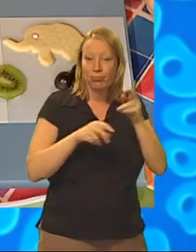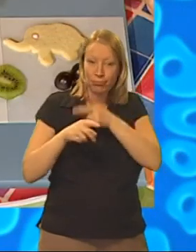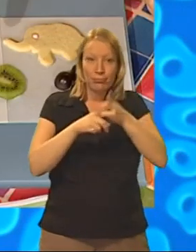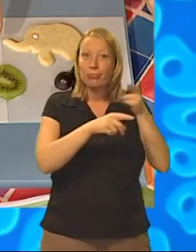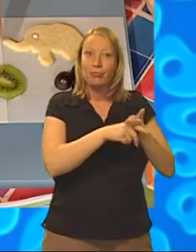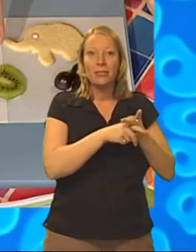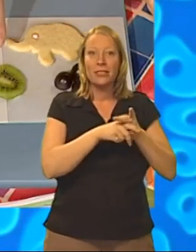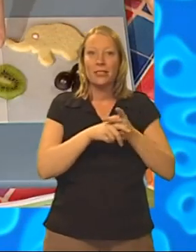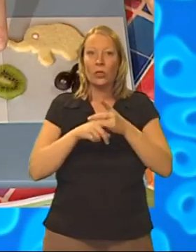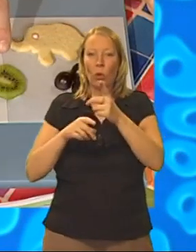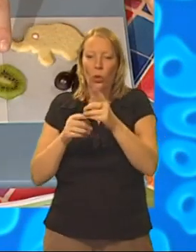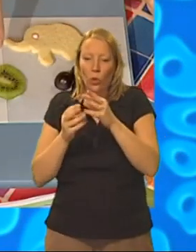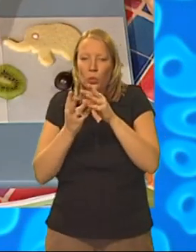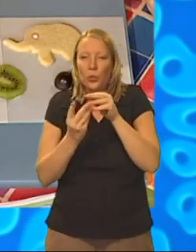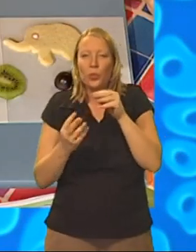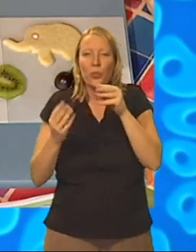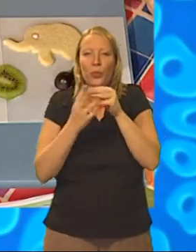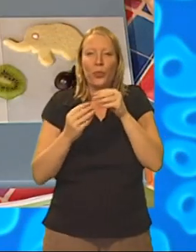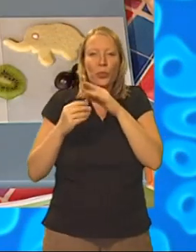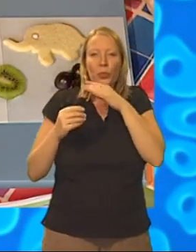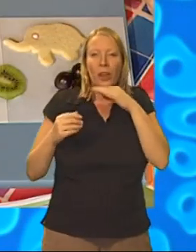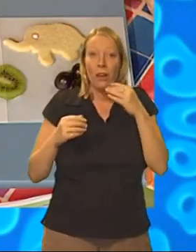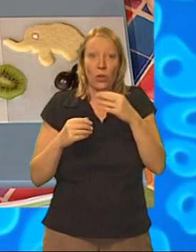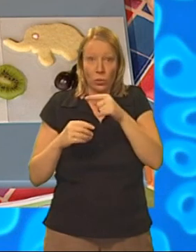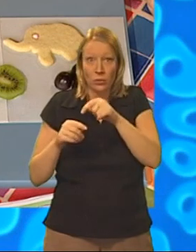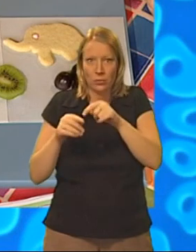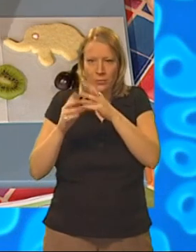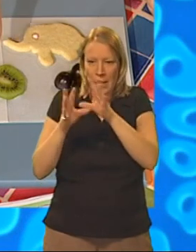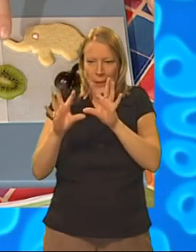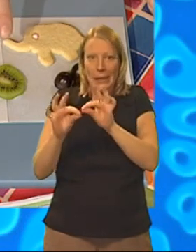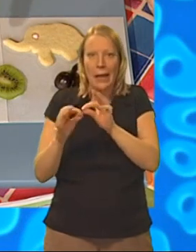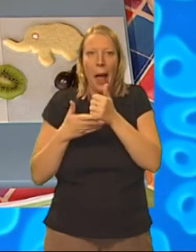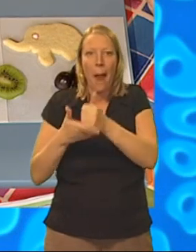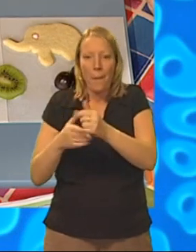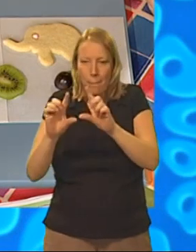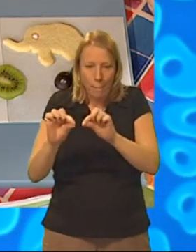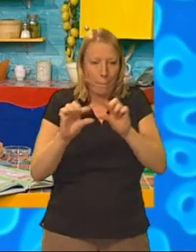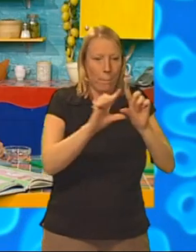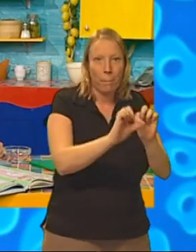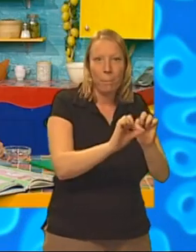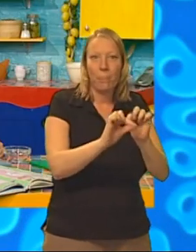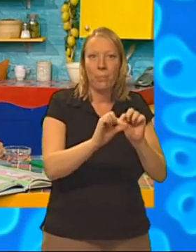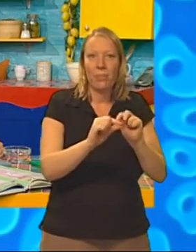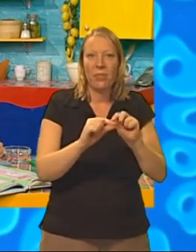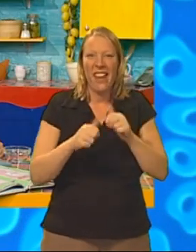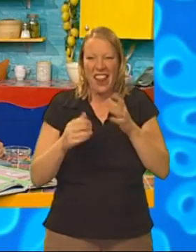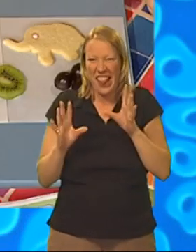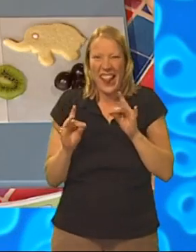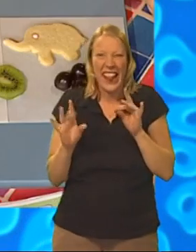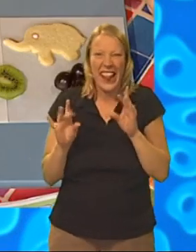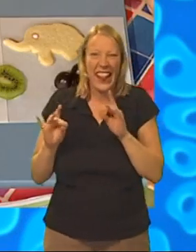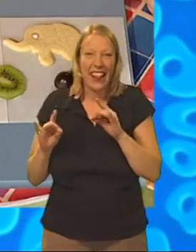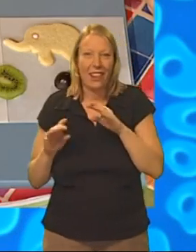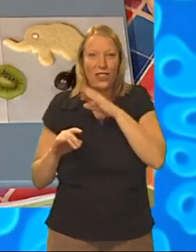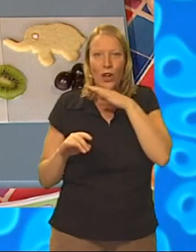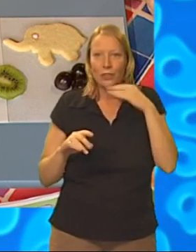The juice from the fruit should help these pieces of rice paper stick together beautifully. Icky sticky! The